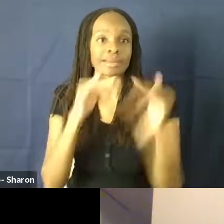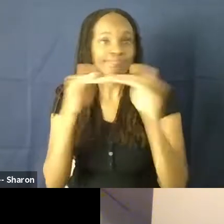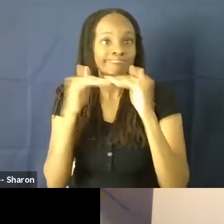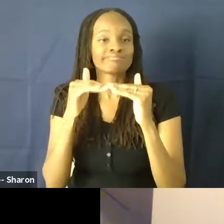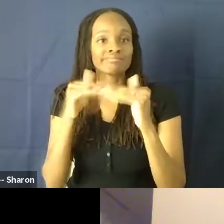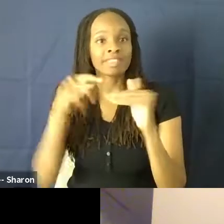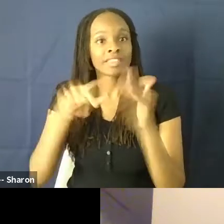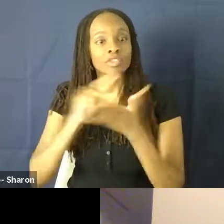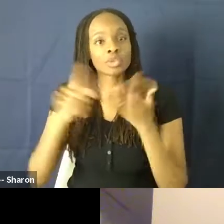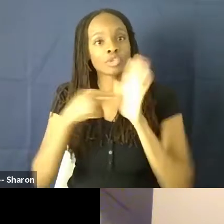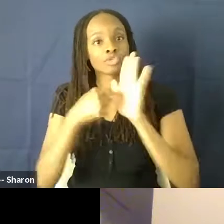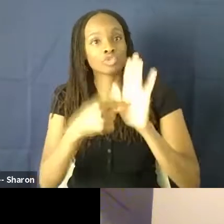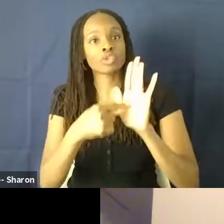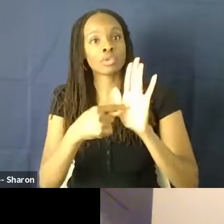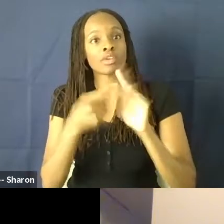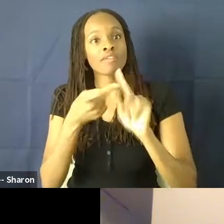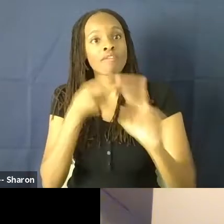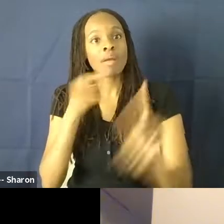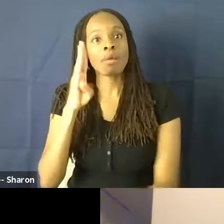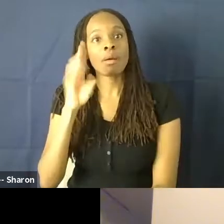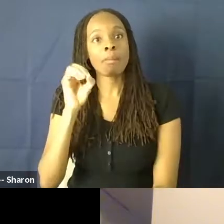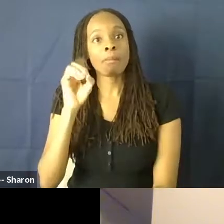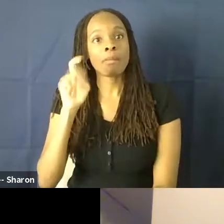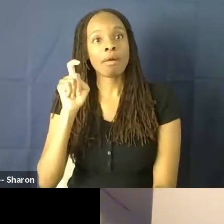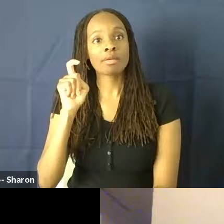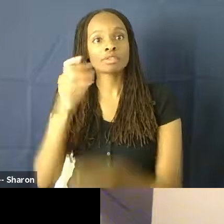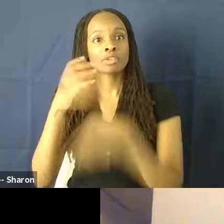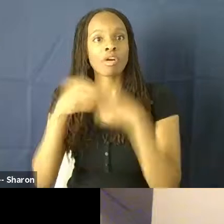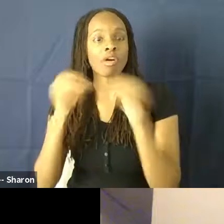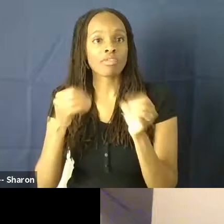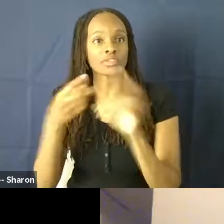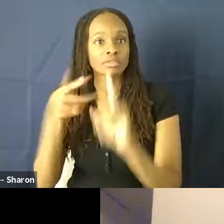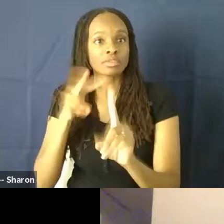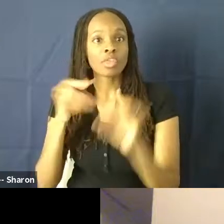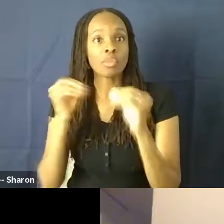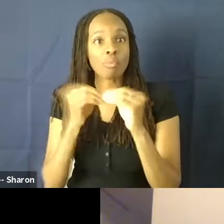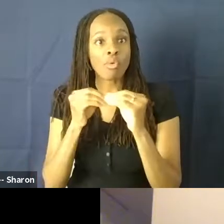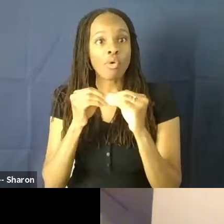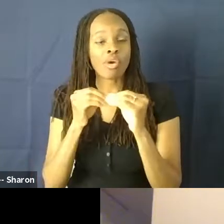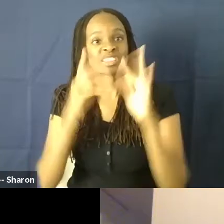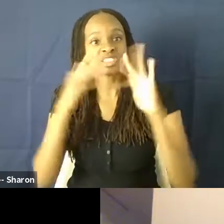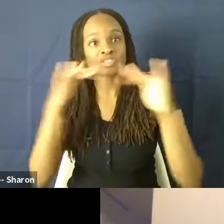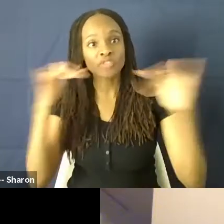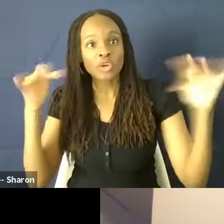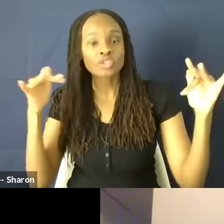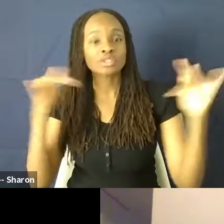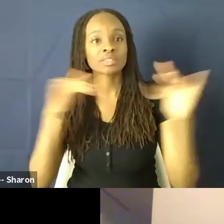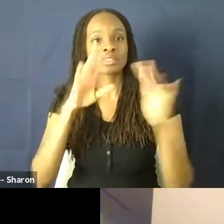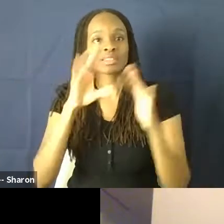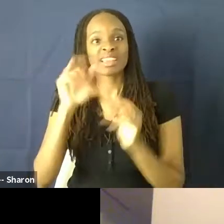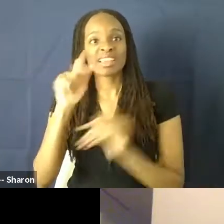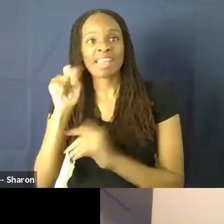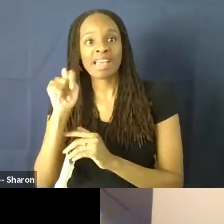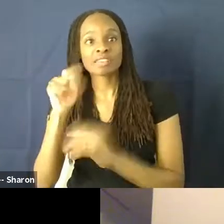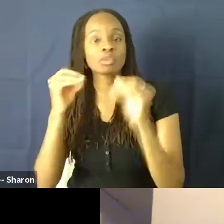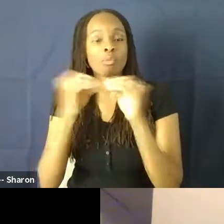how from a box office standpoint that the more diverse of a cast, the more money you can make. And we have